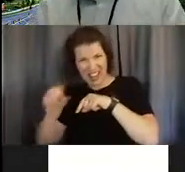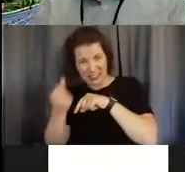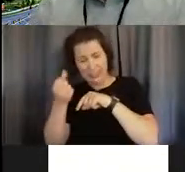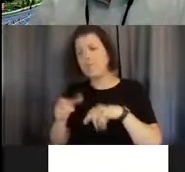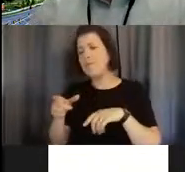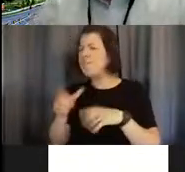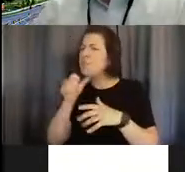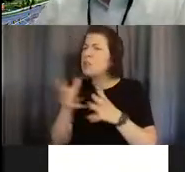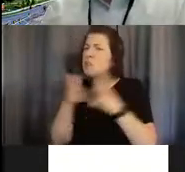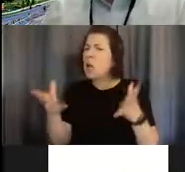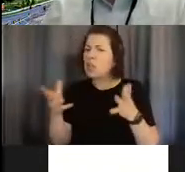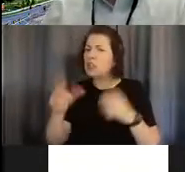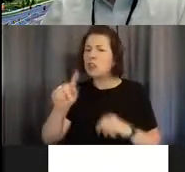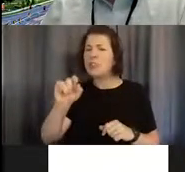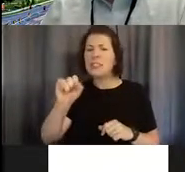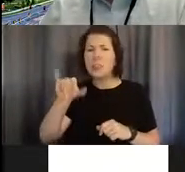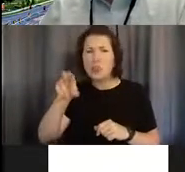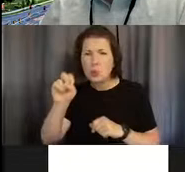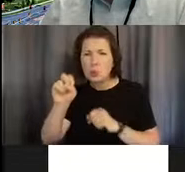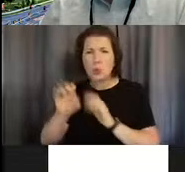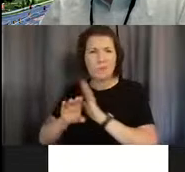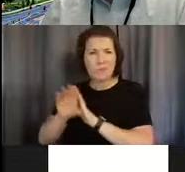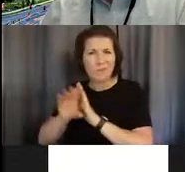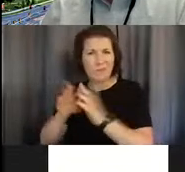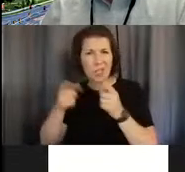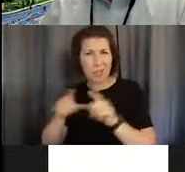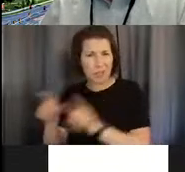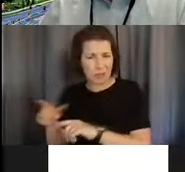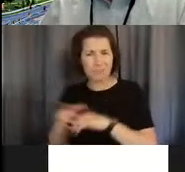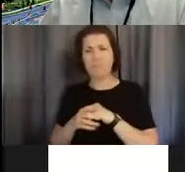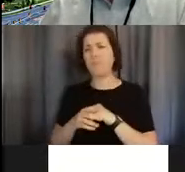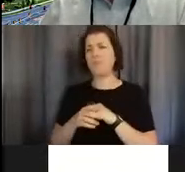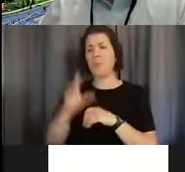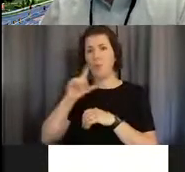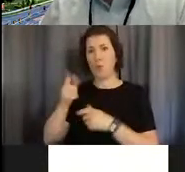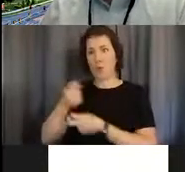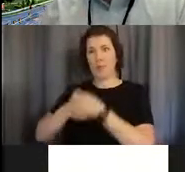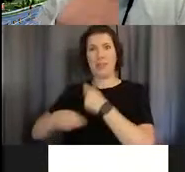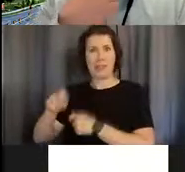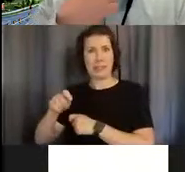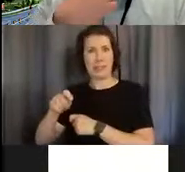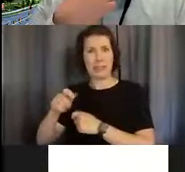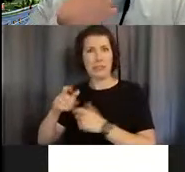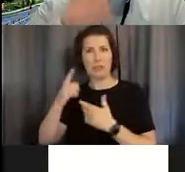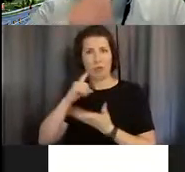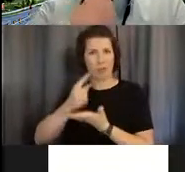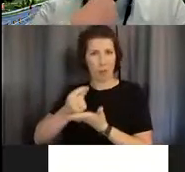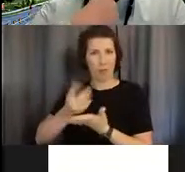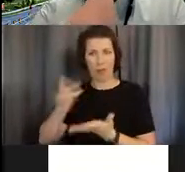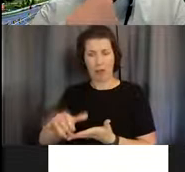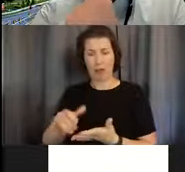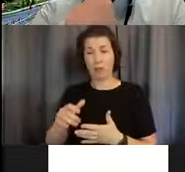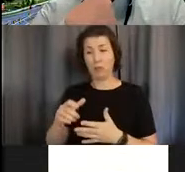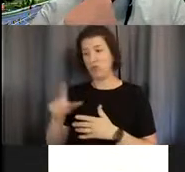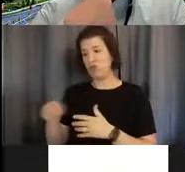as some sort of as a replacement or as a therapy. And so I thought that was really